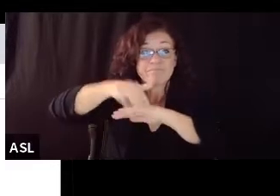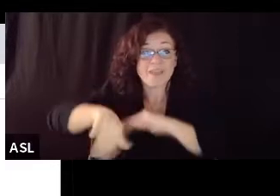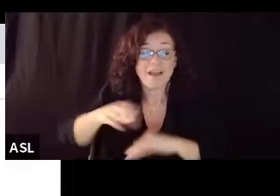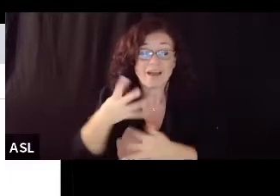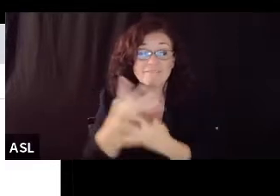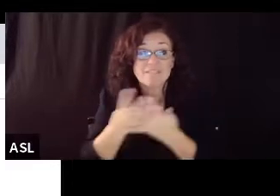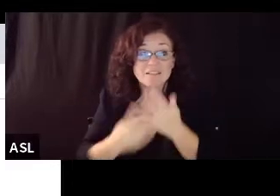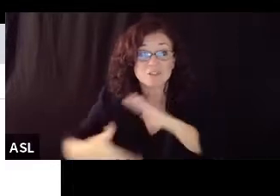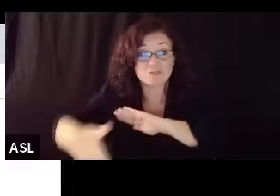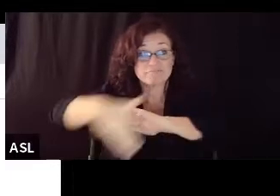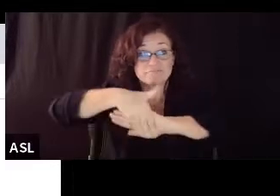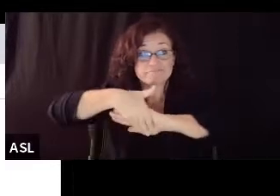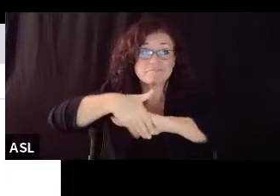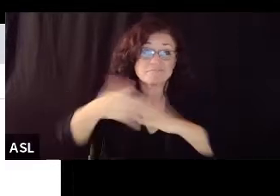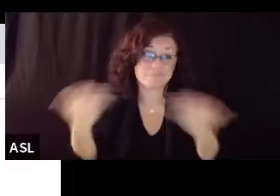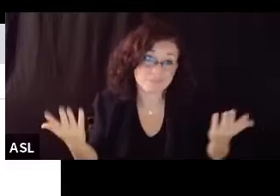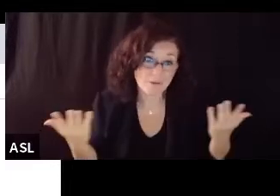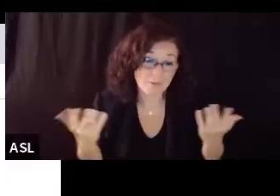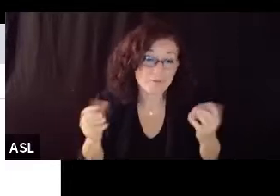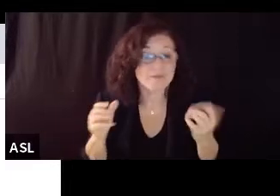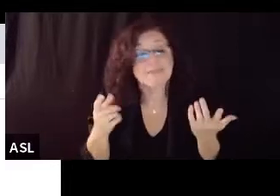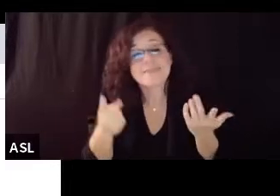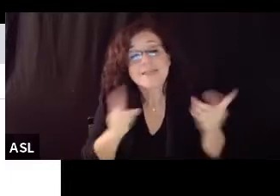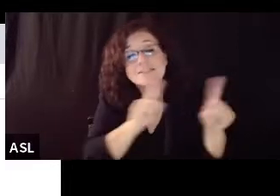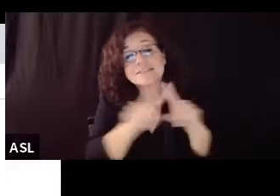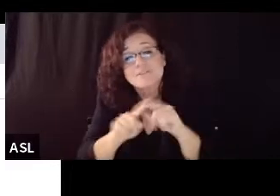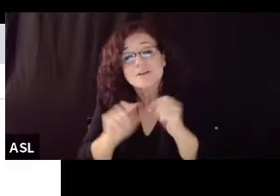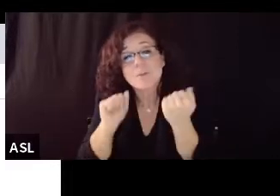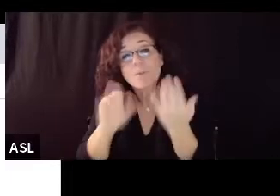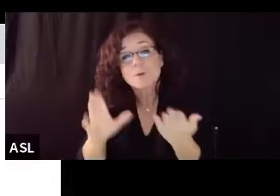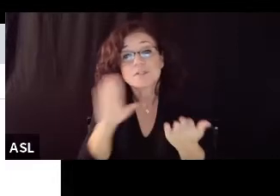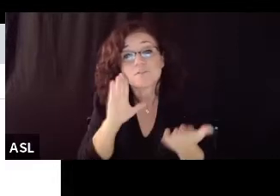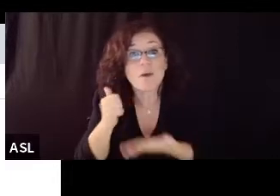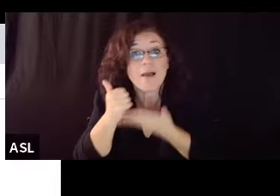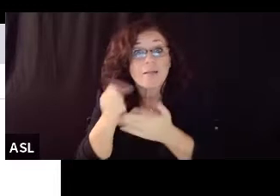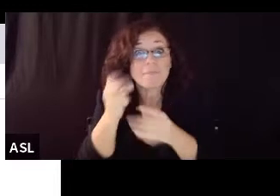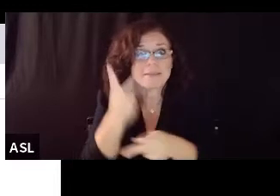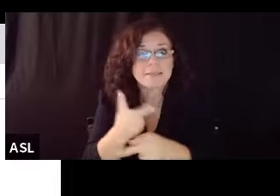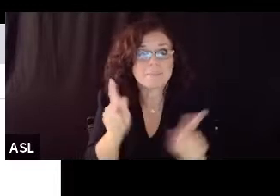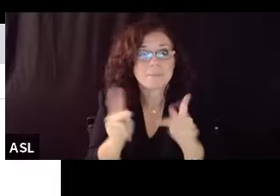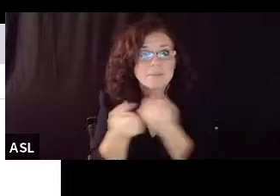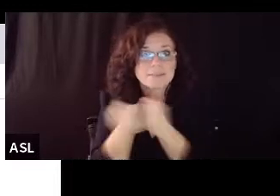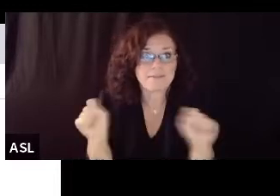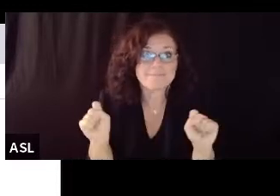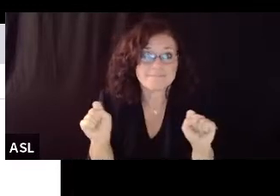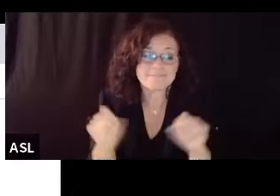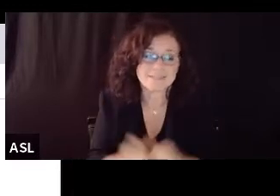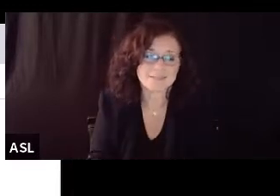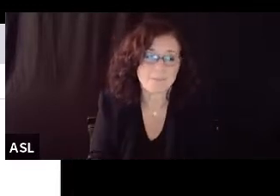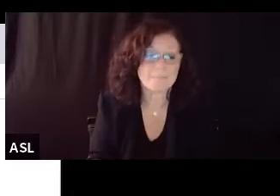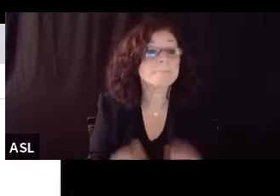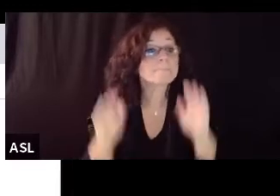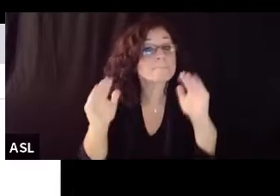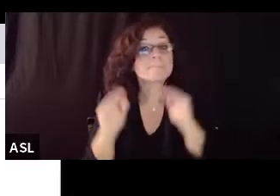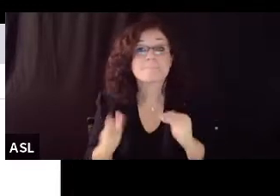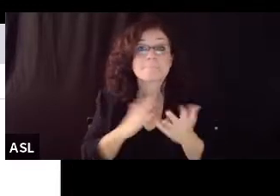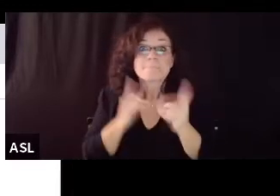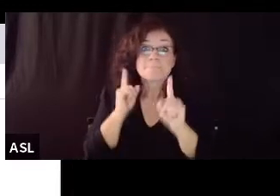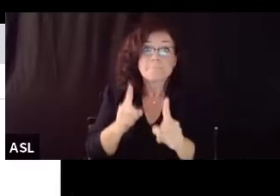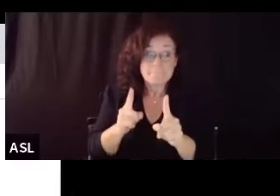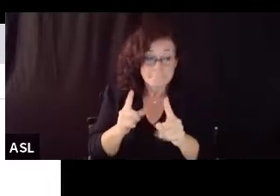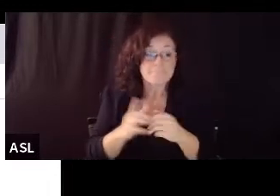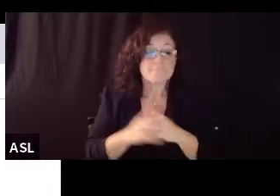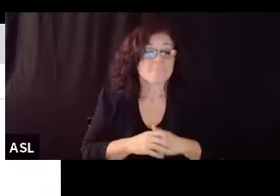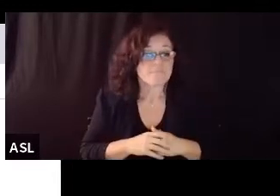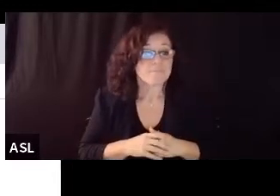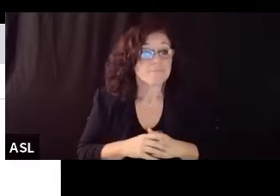a lot of options here to get the situation get the systems up to where we need can you go to the next slide so the conclusions are essentially that